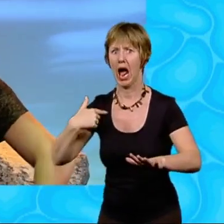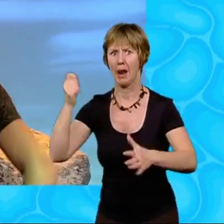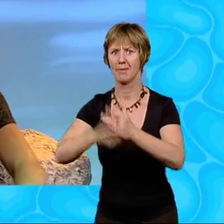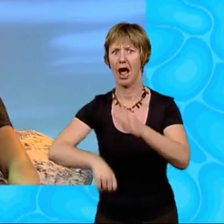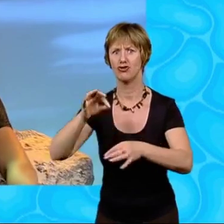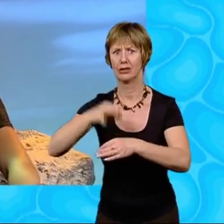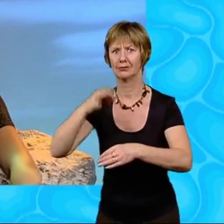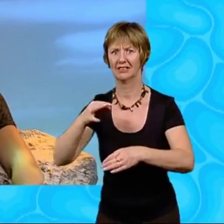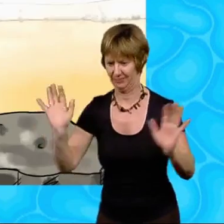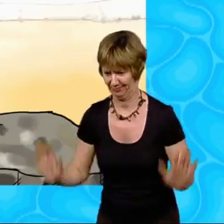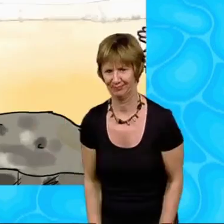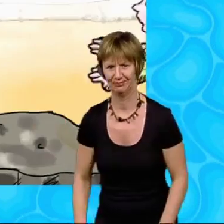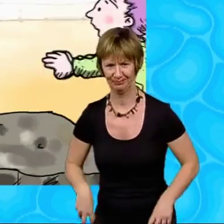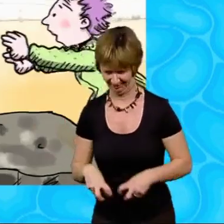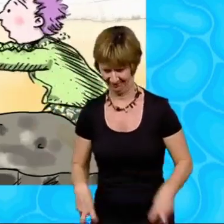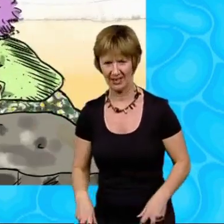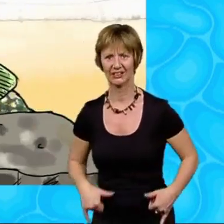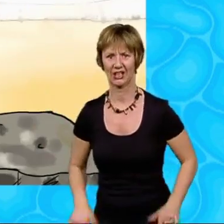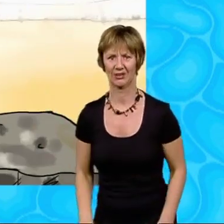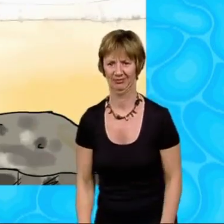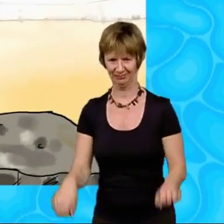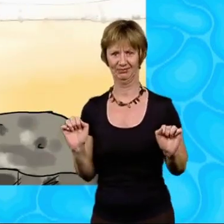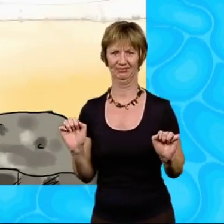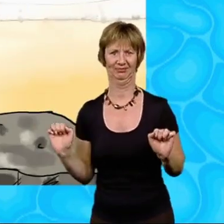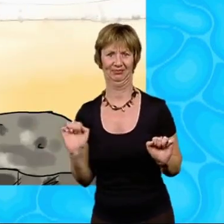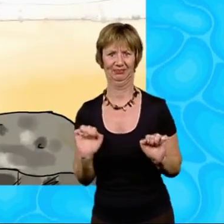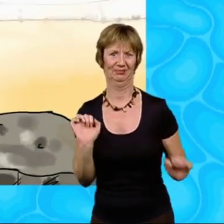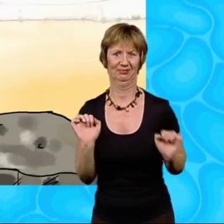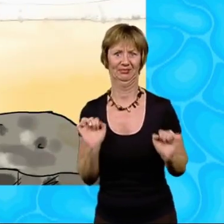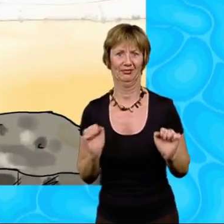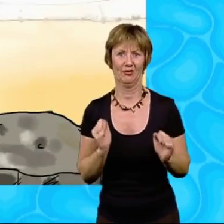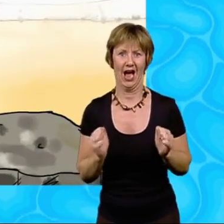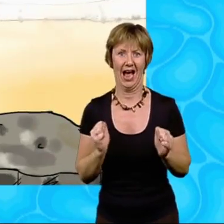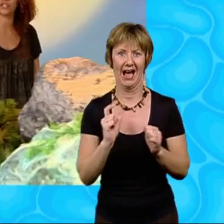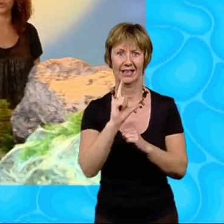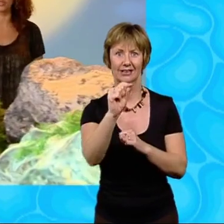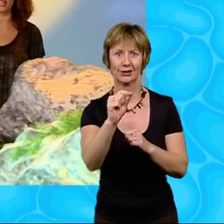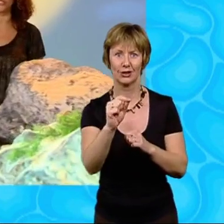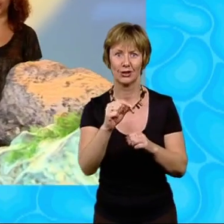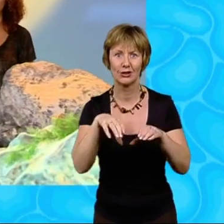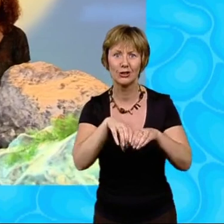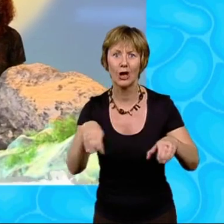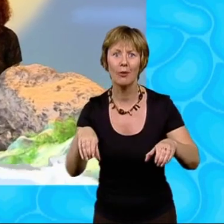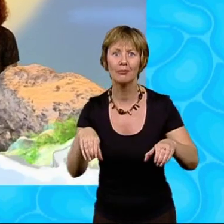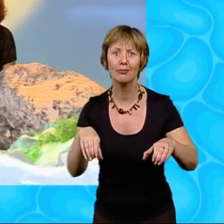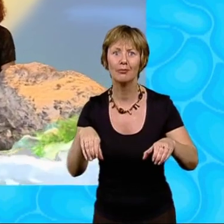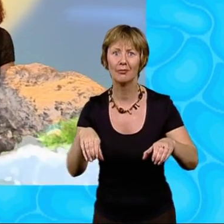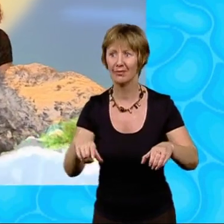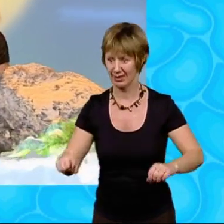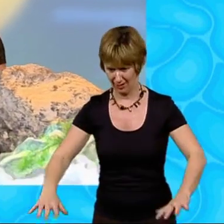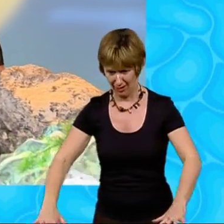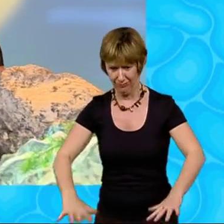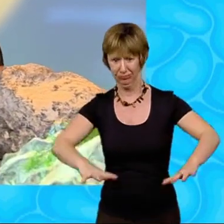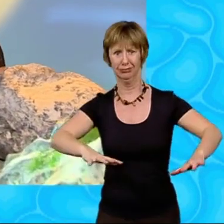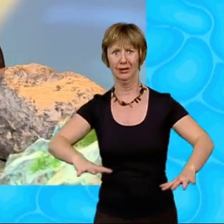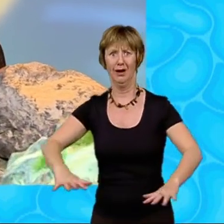some, Mrs. Spratt said. She lifted up her long flowery skirt and sprinted down the beach towards the gift shop. And all